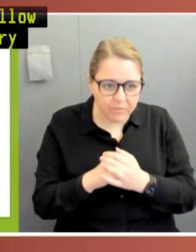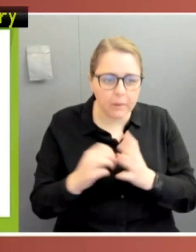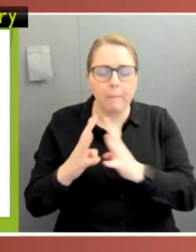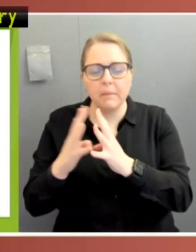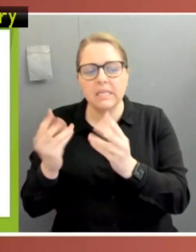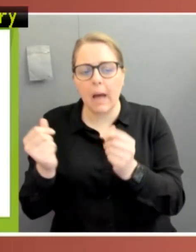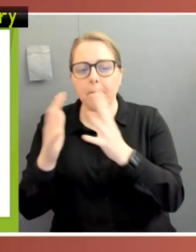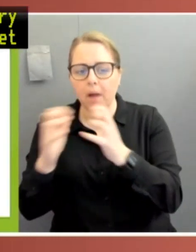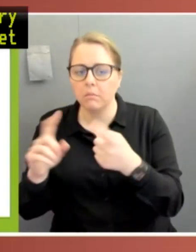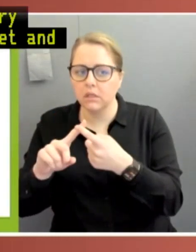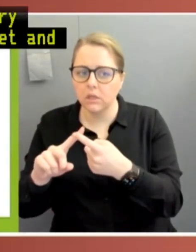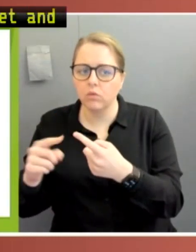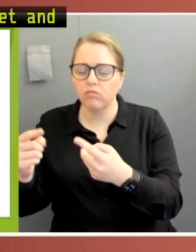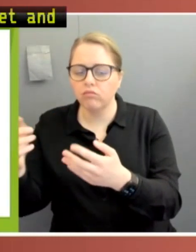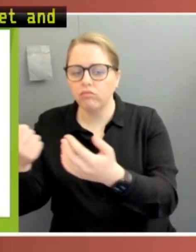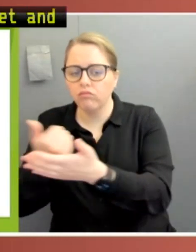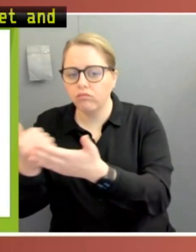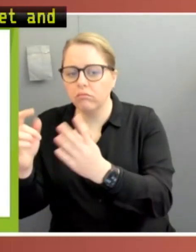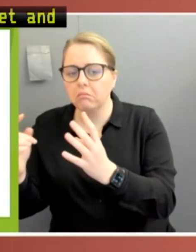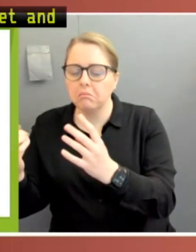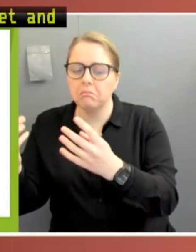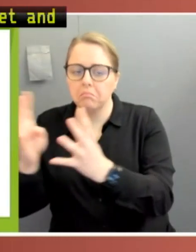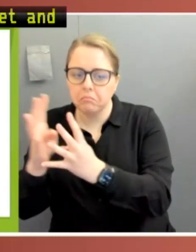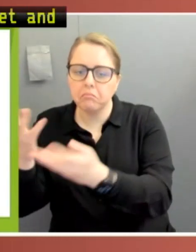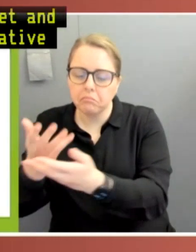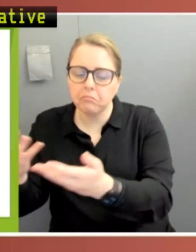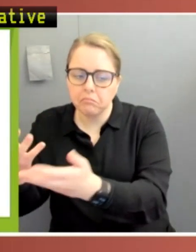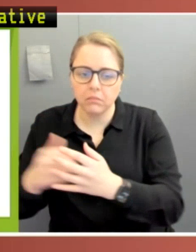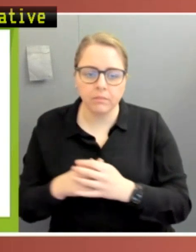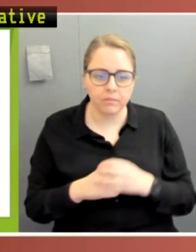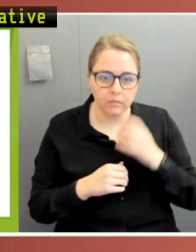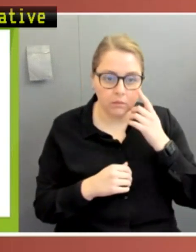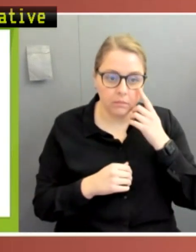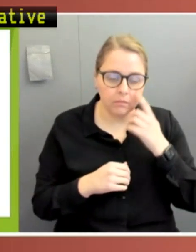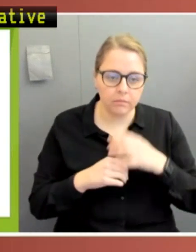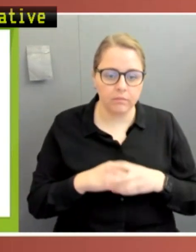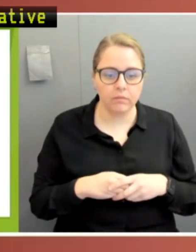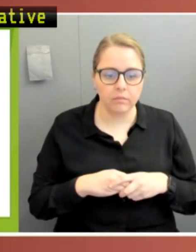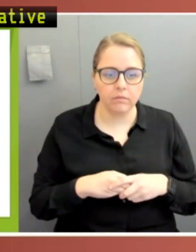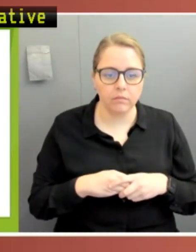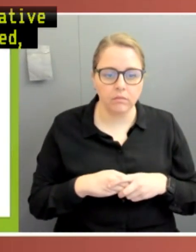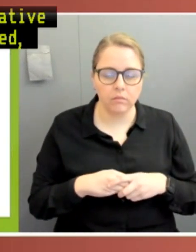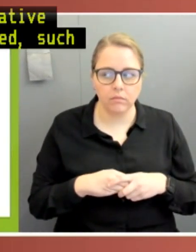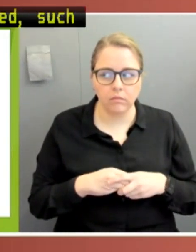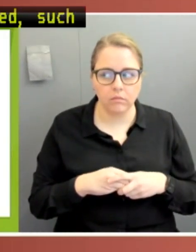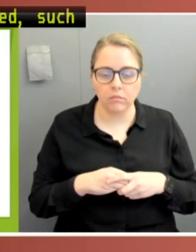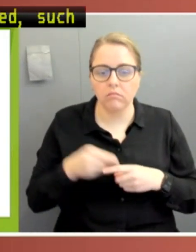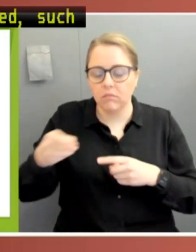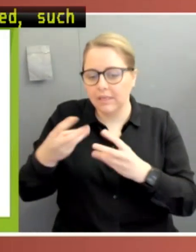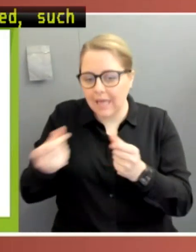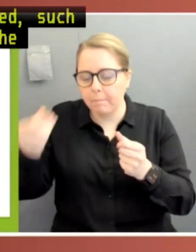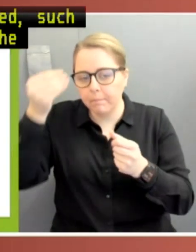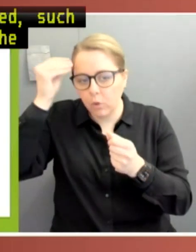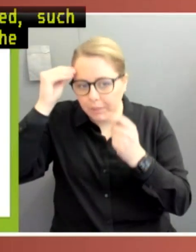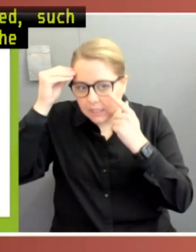However, as Eric Windholz has noted, such as the speed with which the executive acted, these committees could only conduct ex-post review